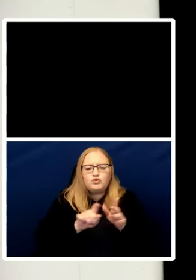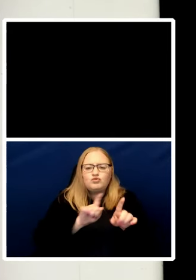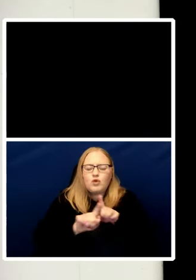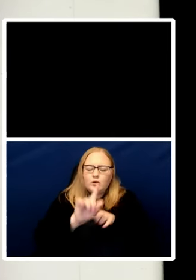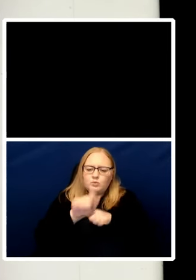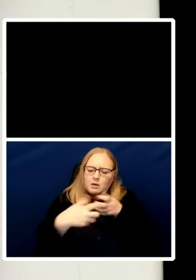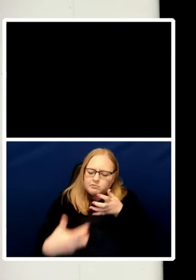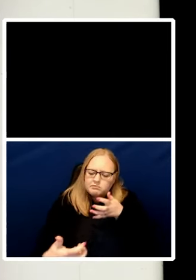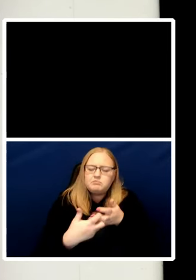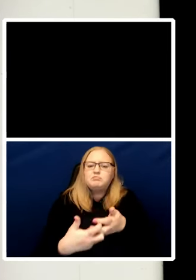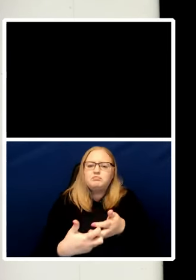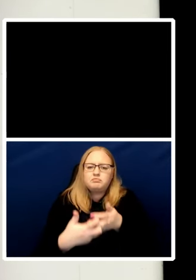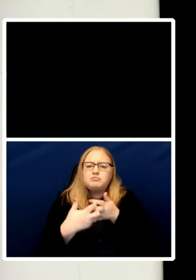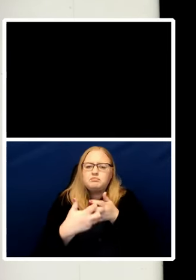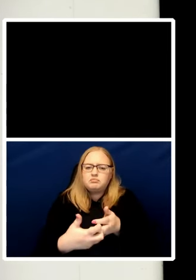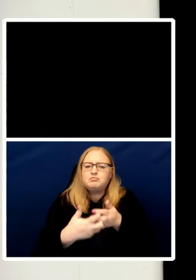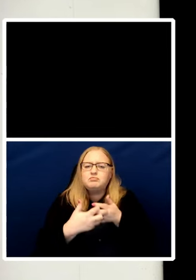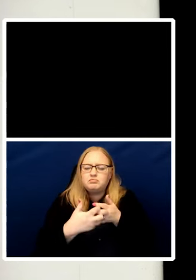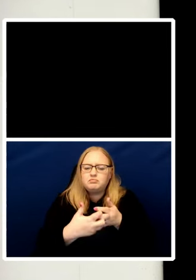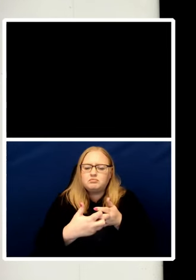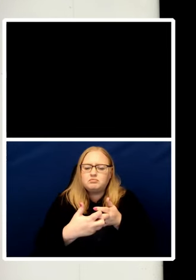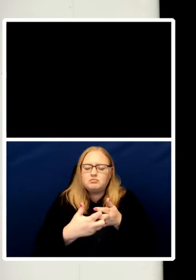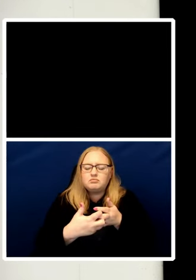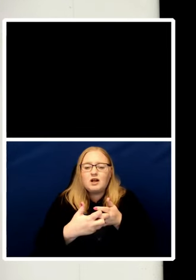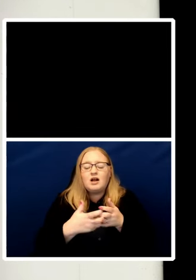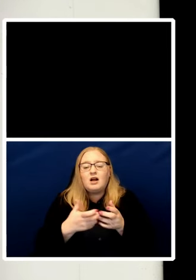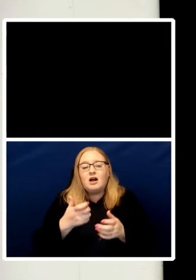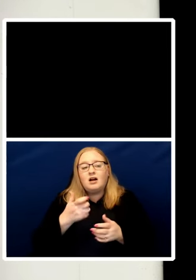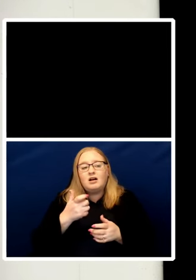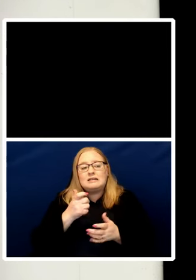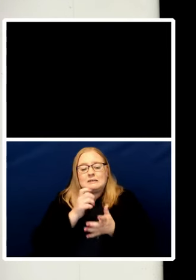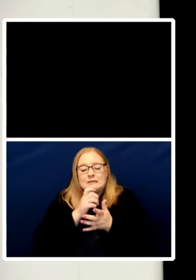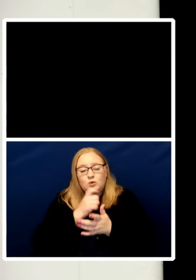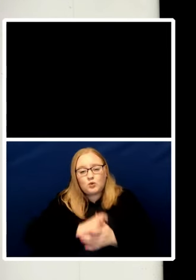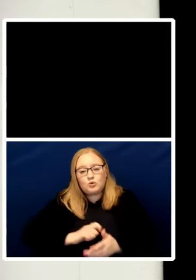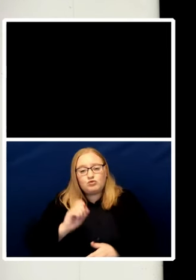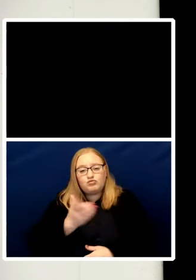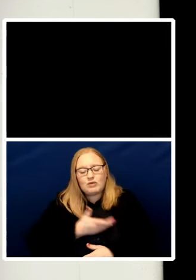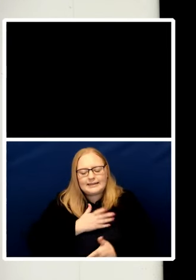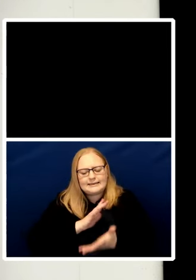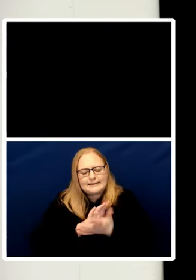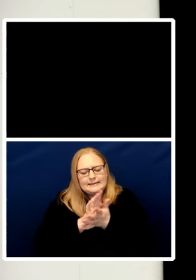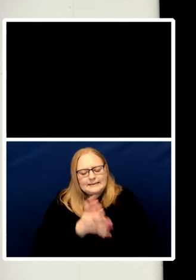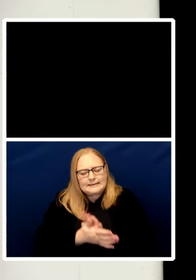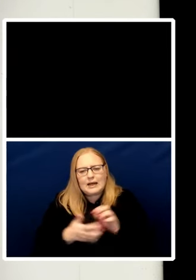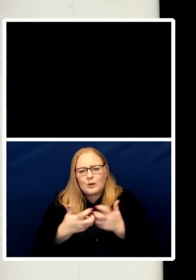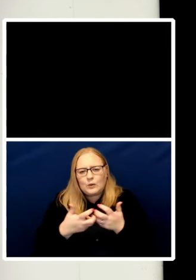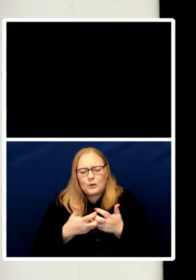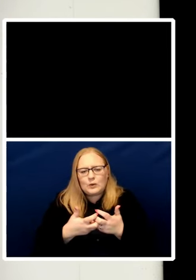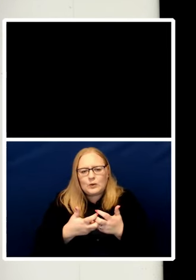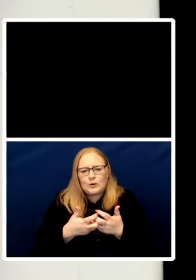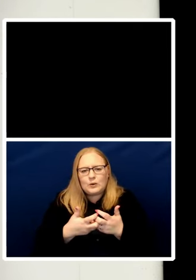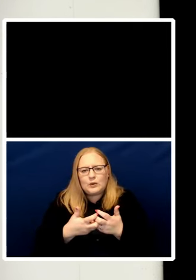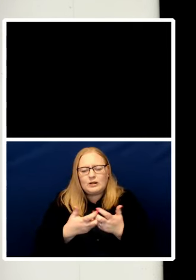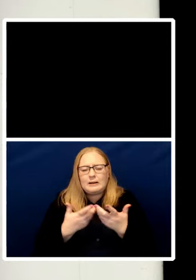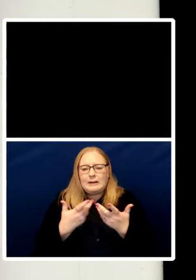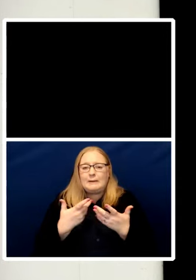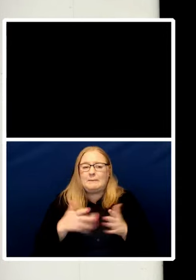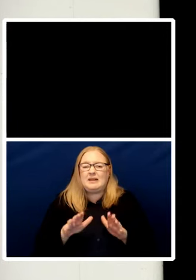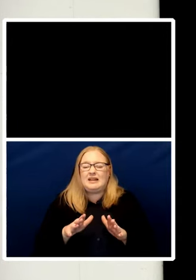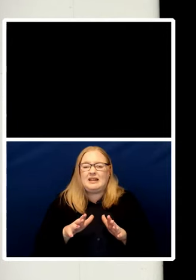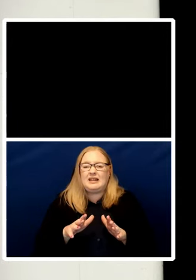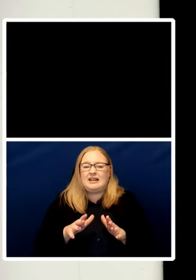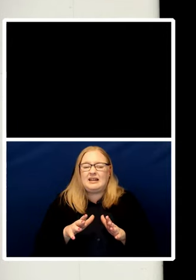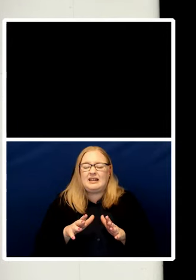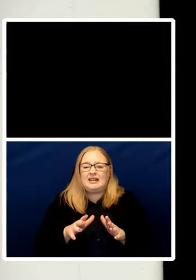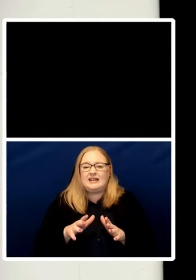damaging to human rights has been the way in which it has been it has been part as a kind of